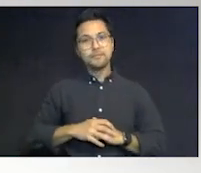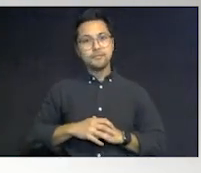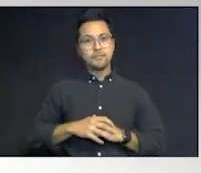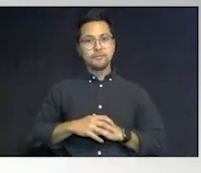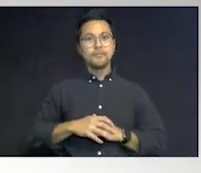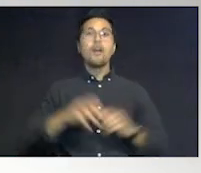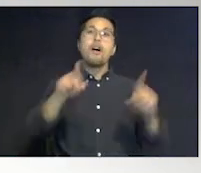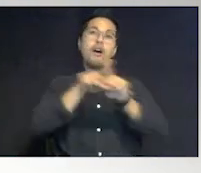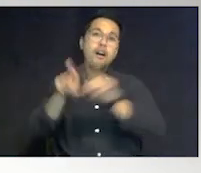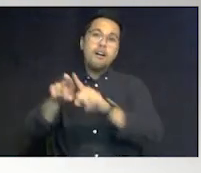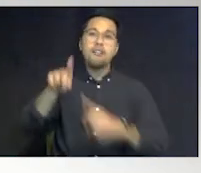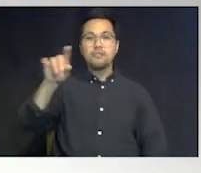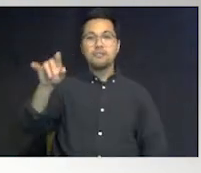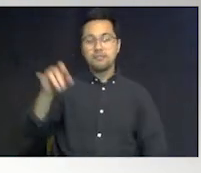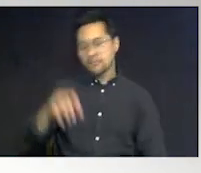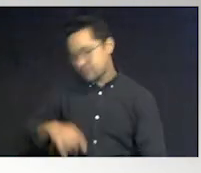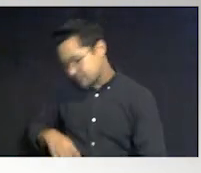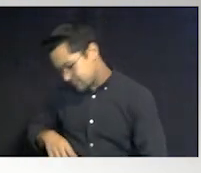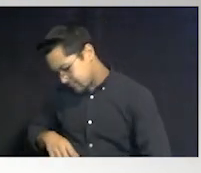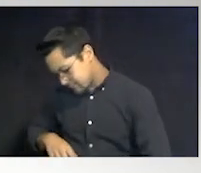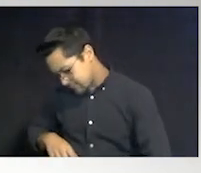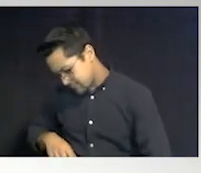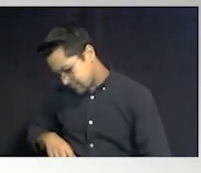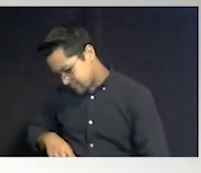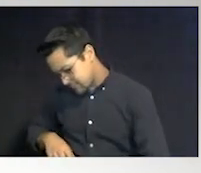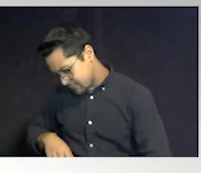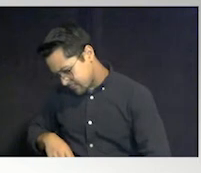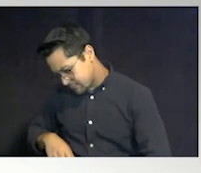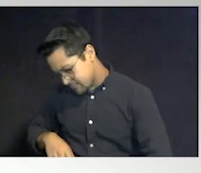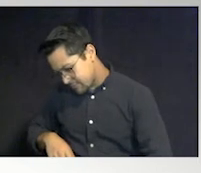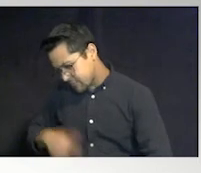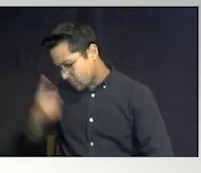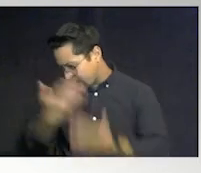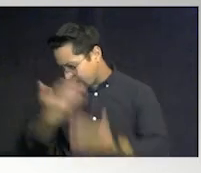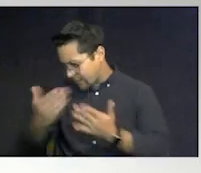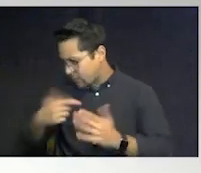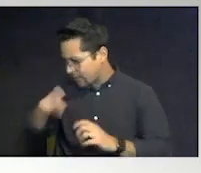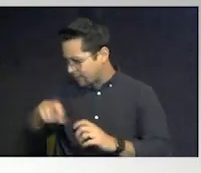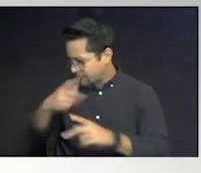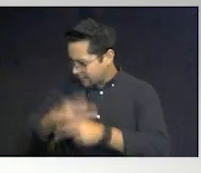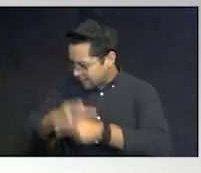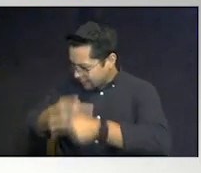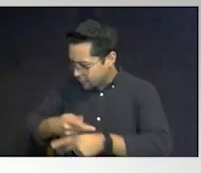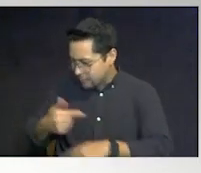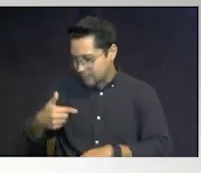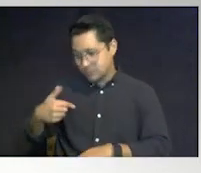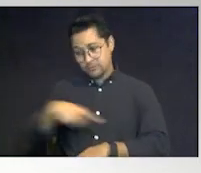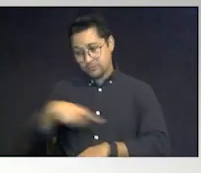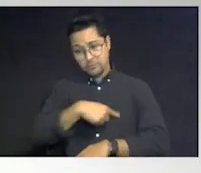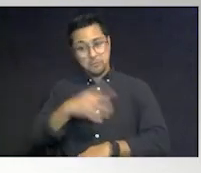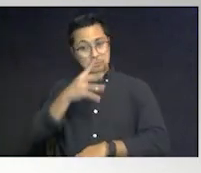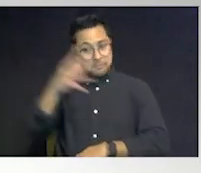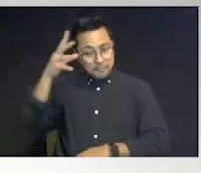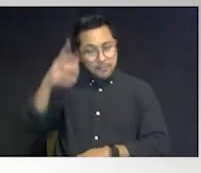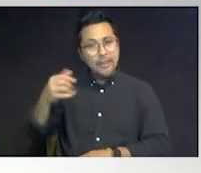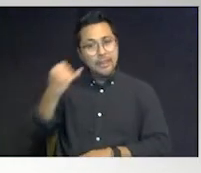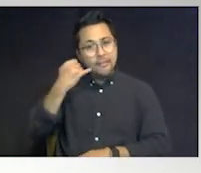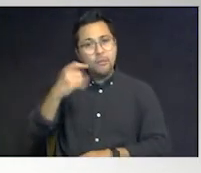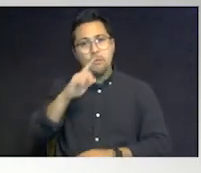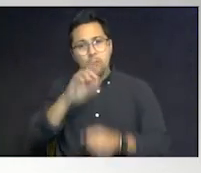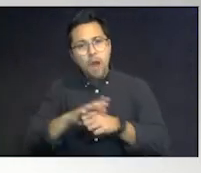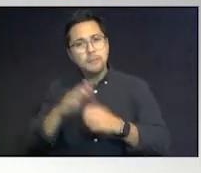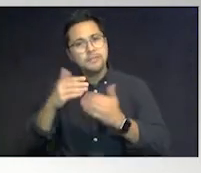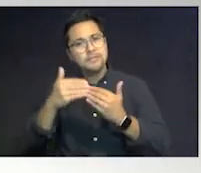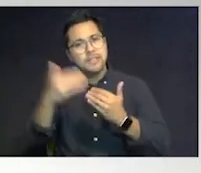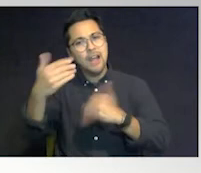A young man, here in Orange County, was promised. One of the things we have to be careful on as parents is what we promise the next